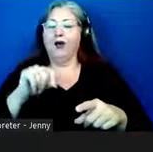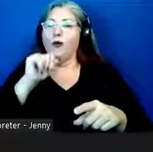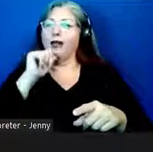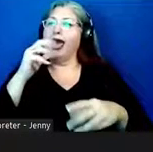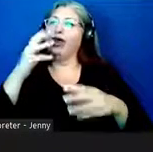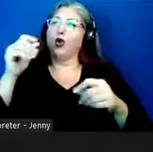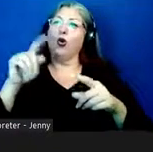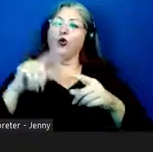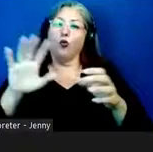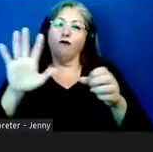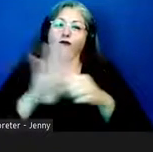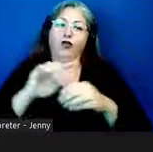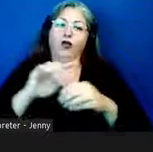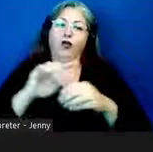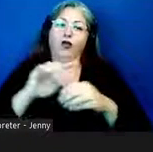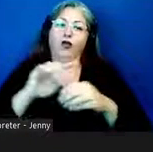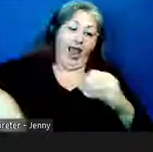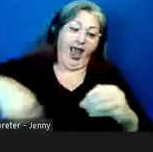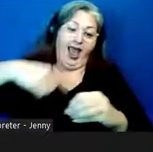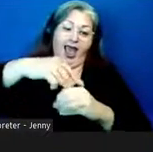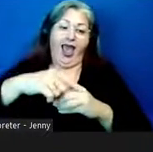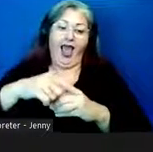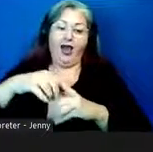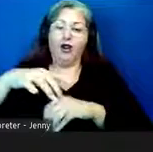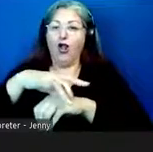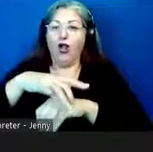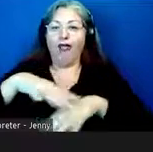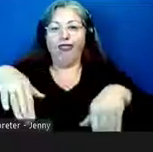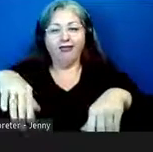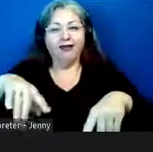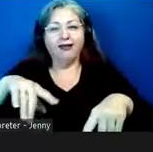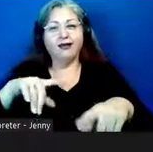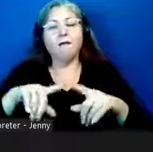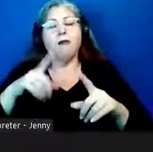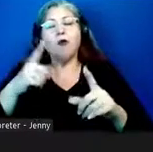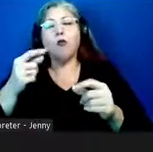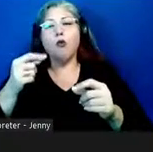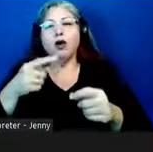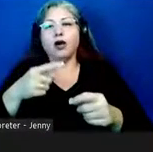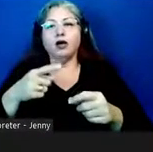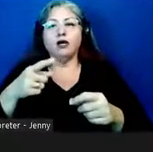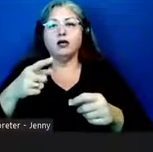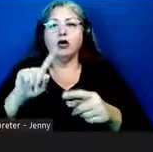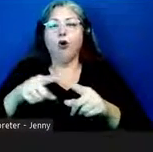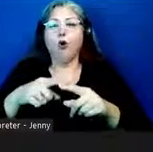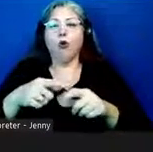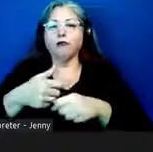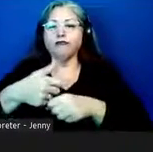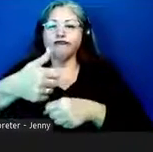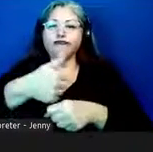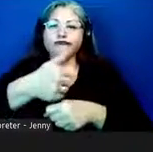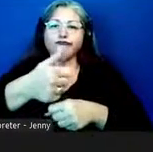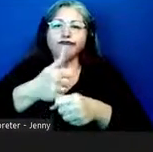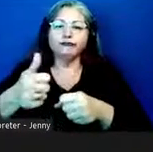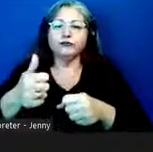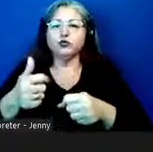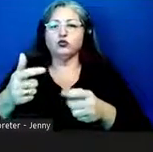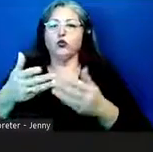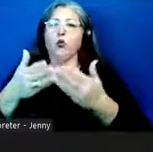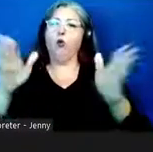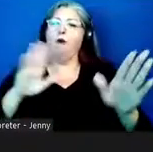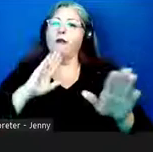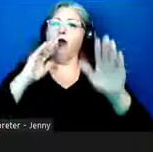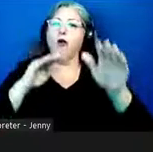circuit of the whole globe at that time but we're mostly mainly traveling uh open ocean navigation